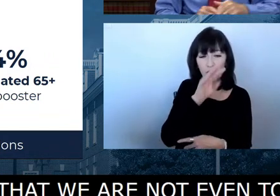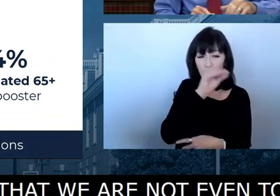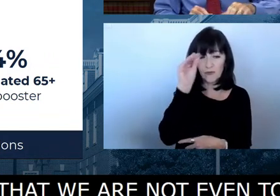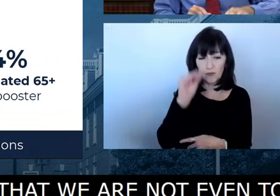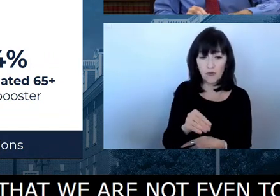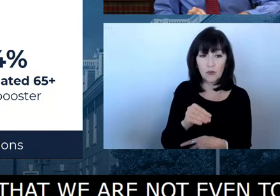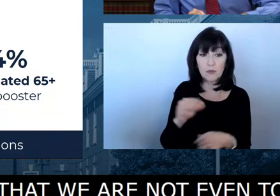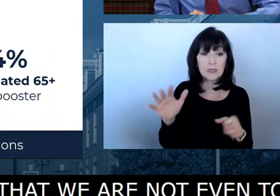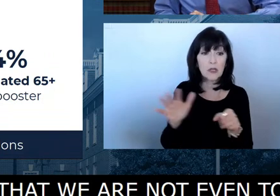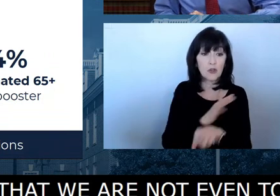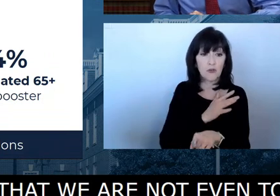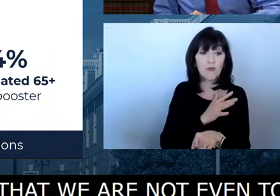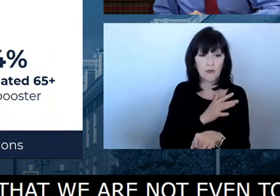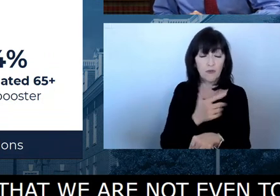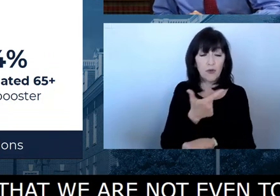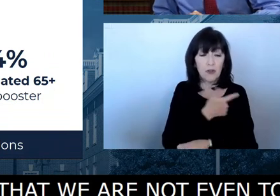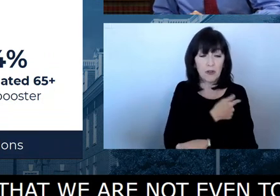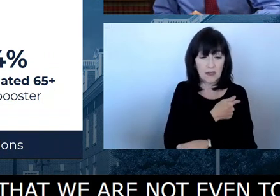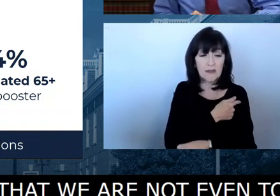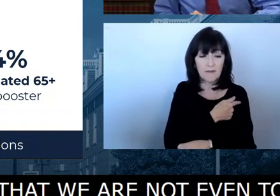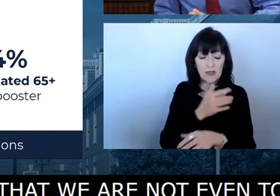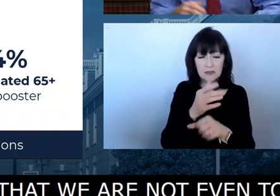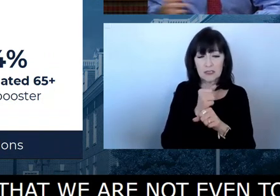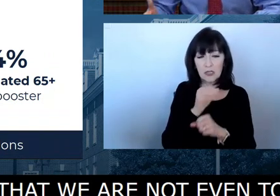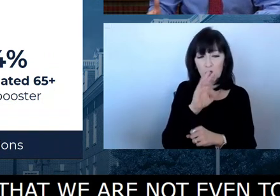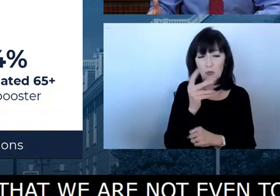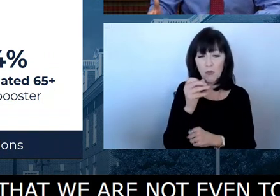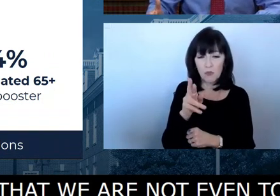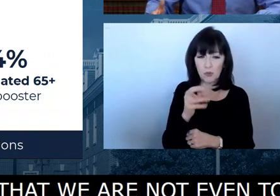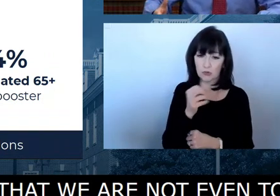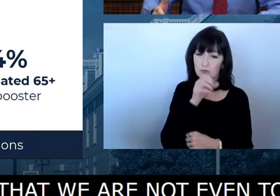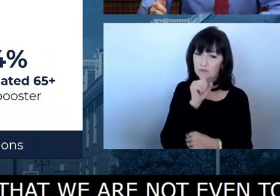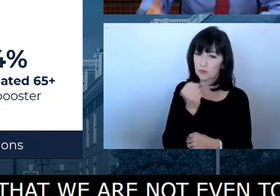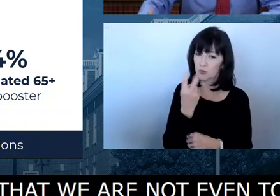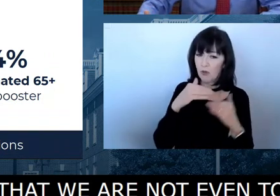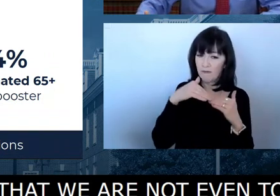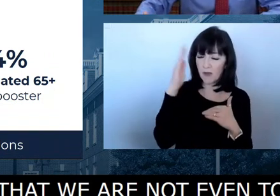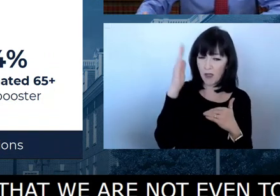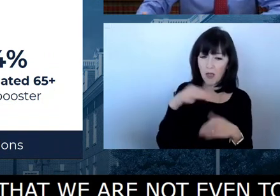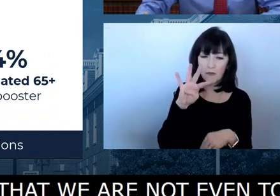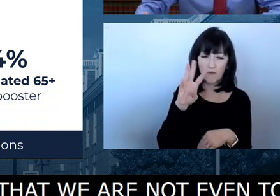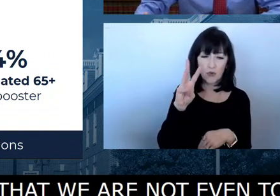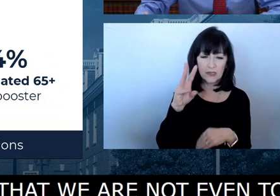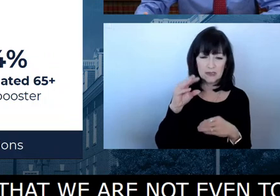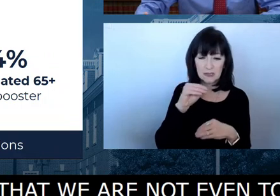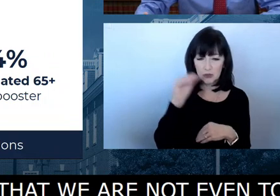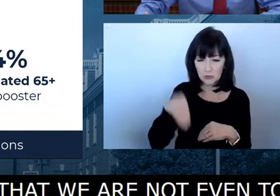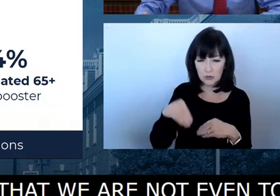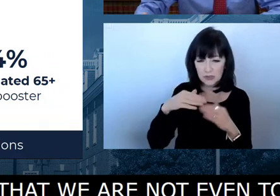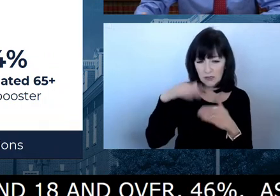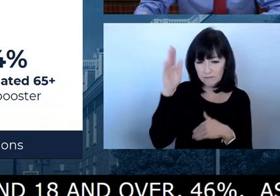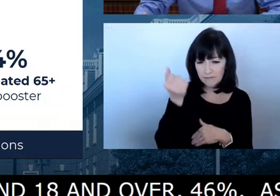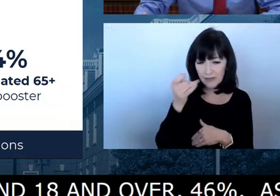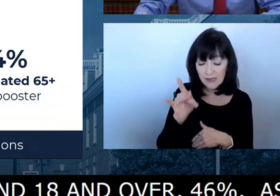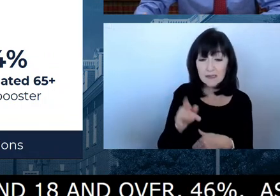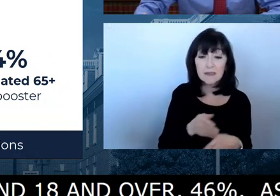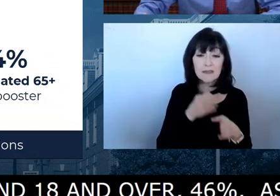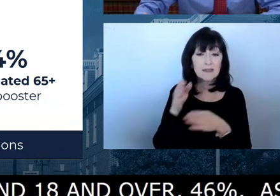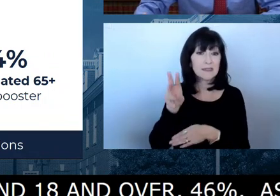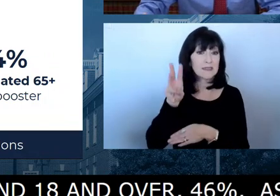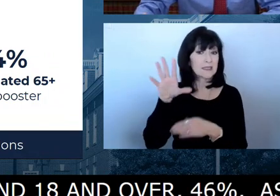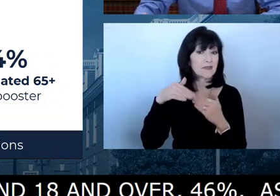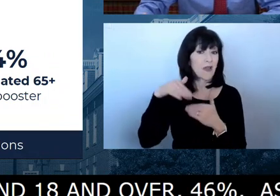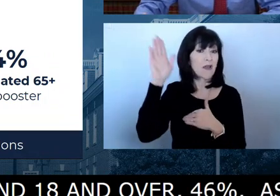18 and over, 46%. As you get up to, again, my age cohort, 65 and older,